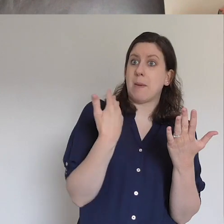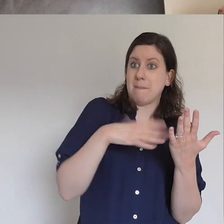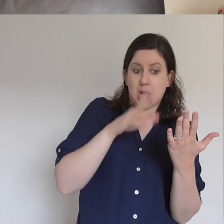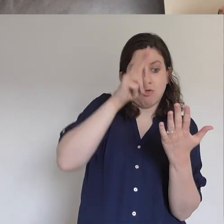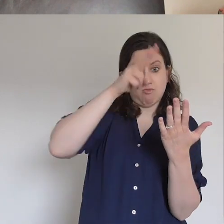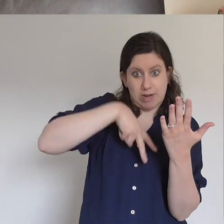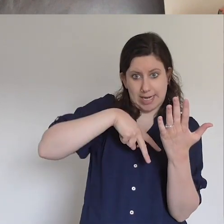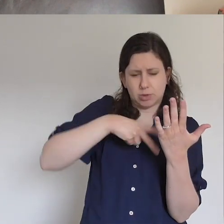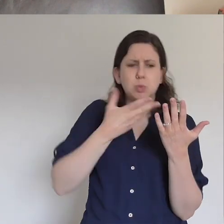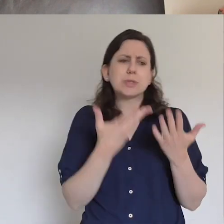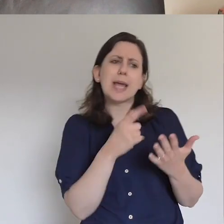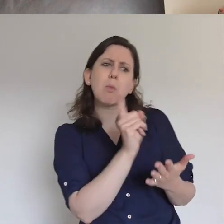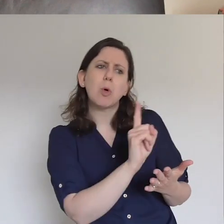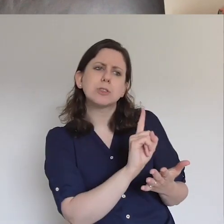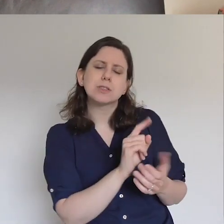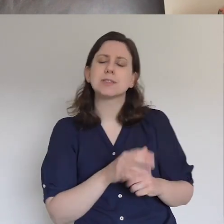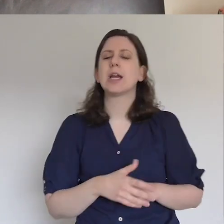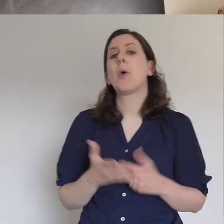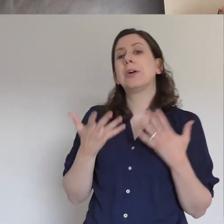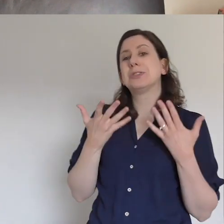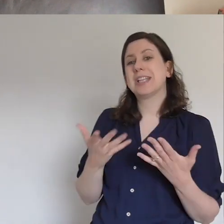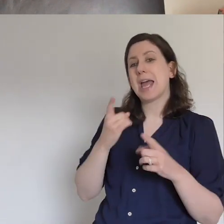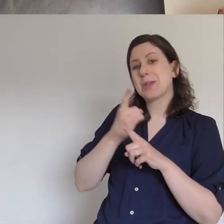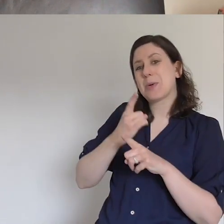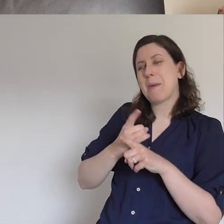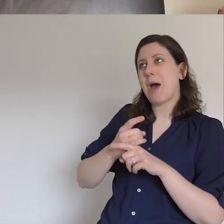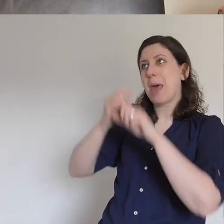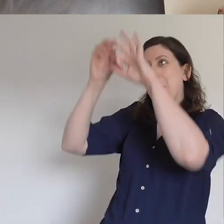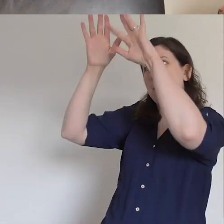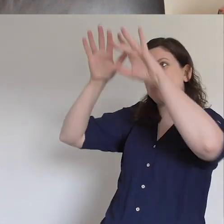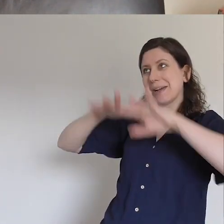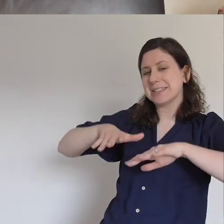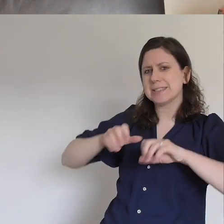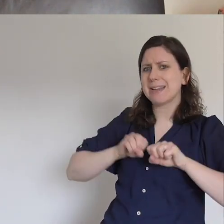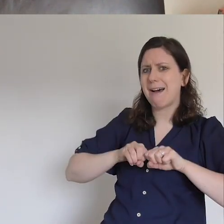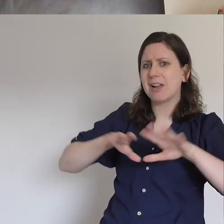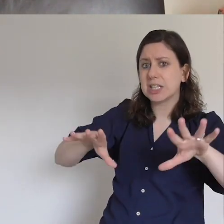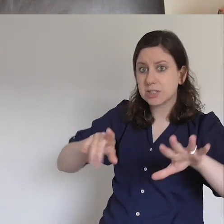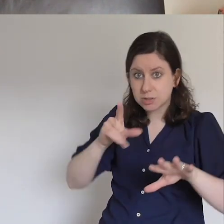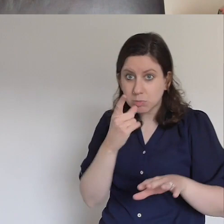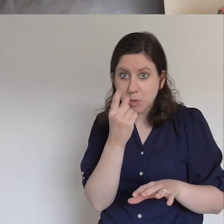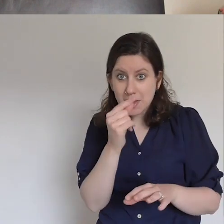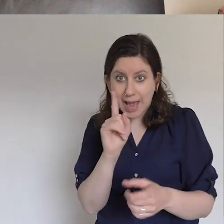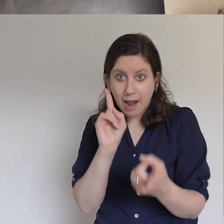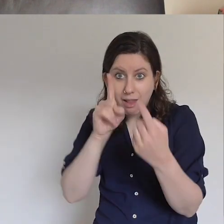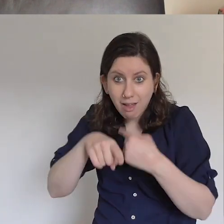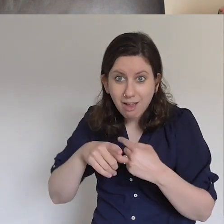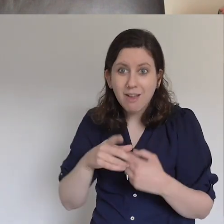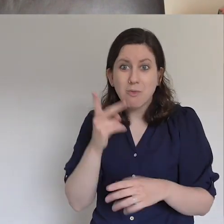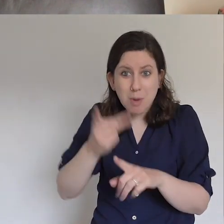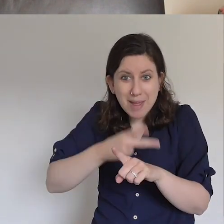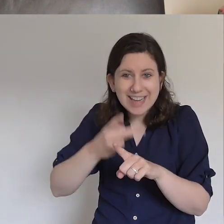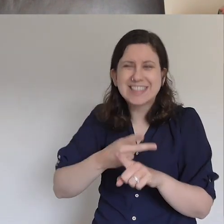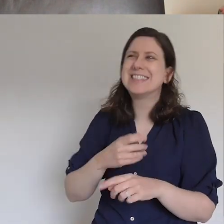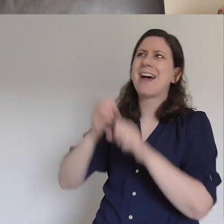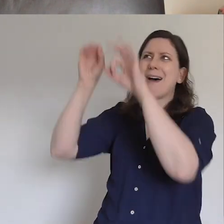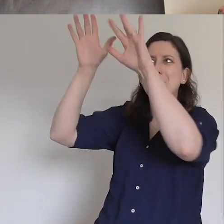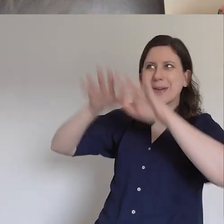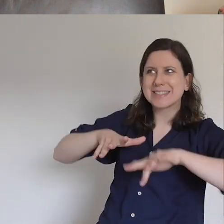today? So, today is unleashed presence. Can you say that? Unleashed presence. Unleashed presence.